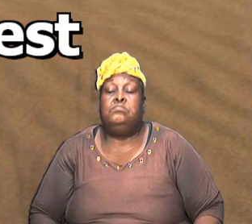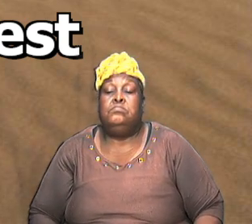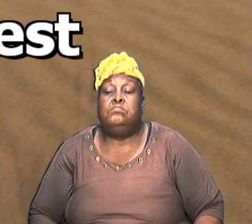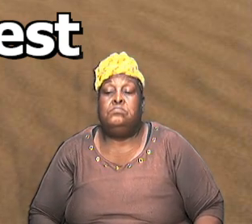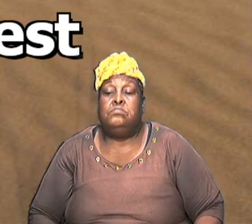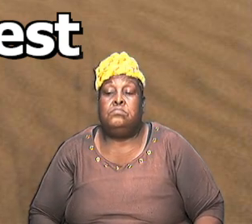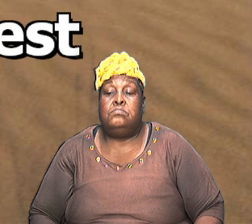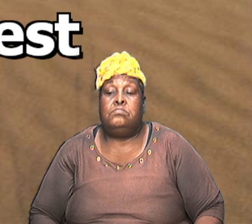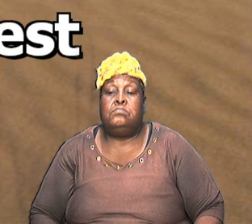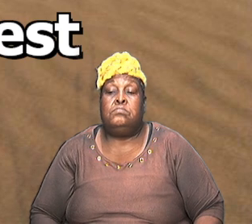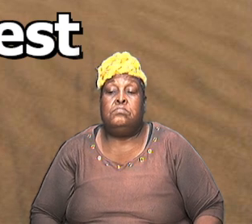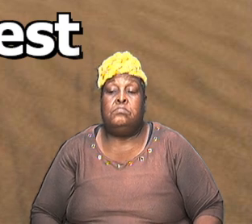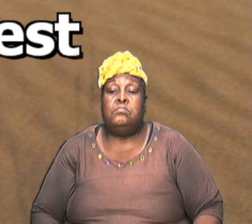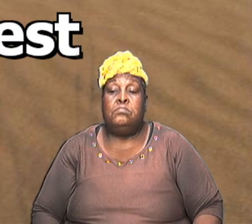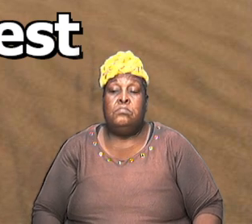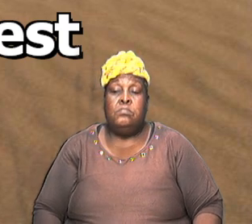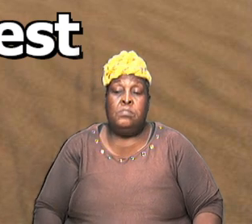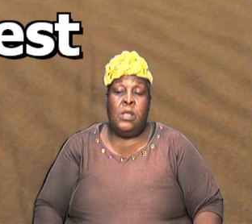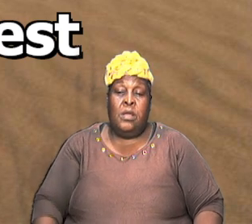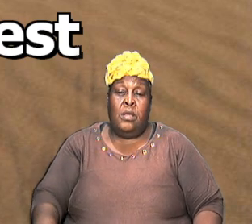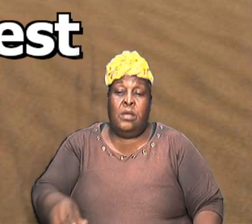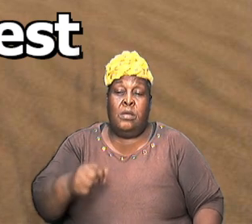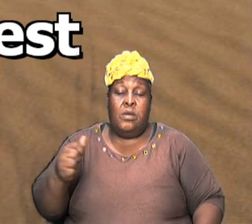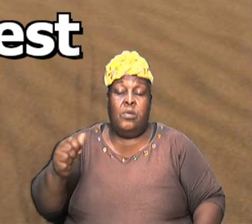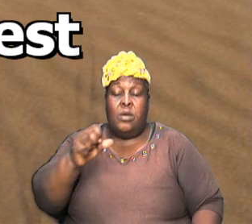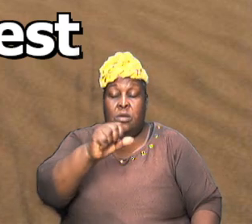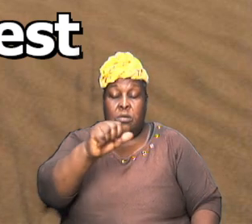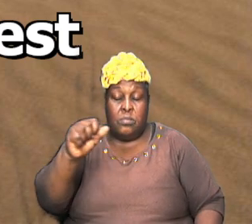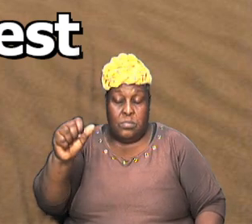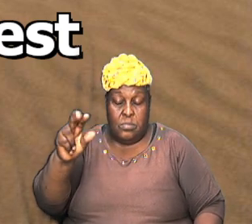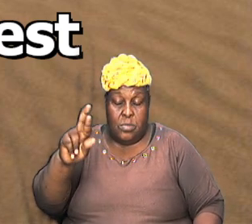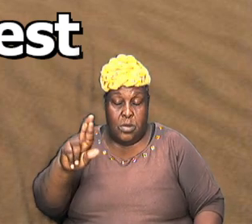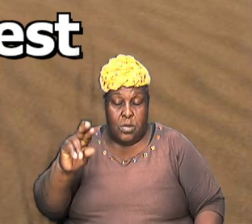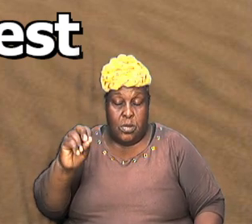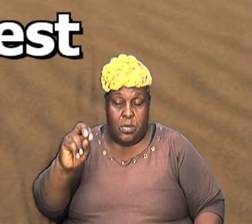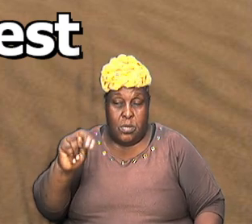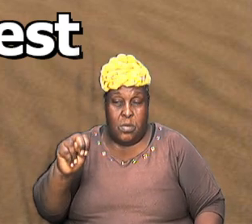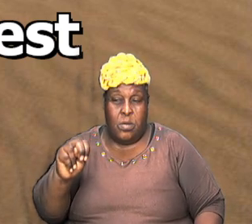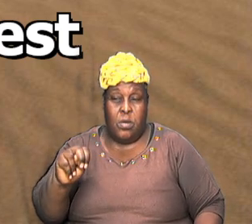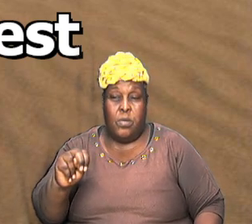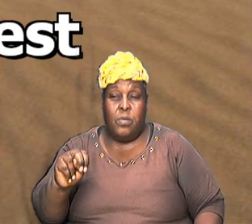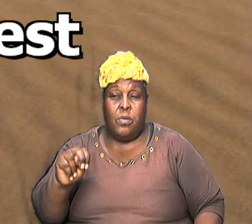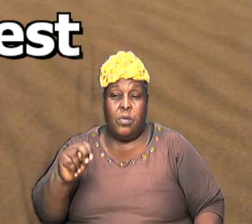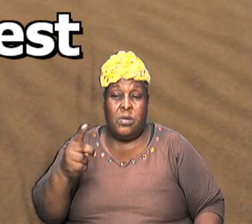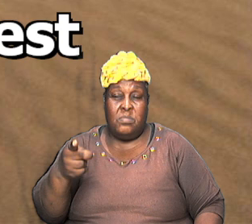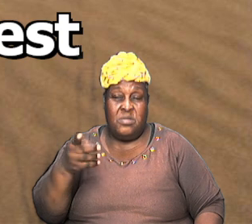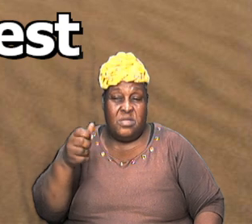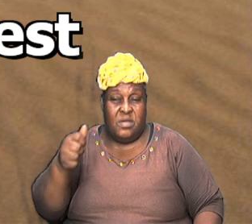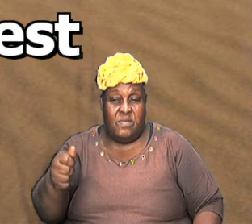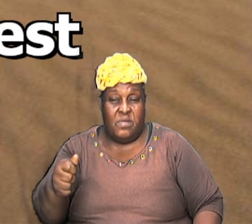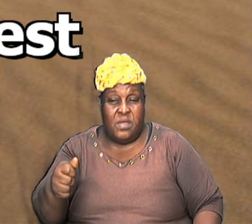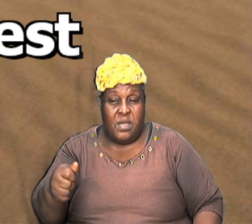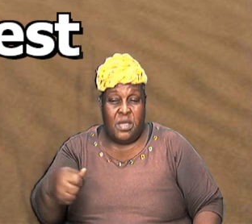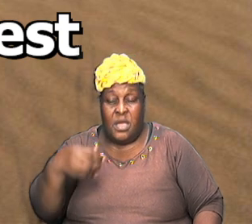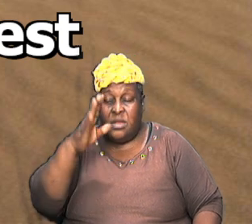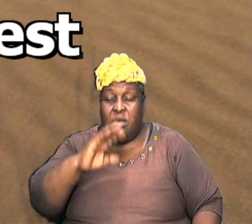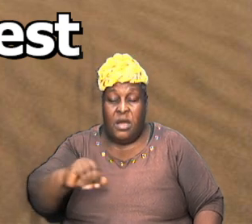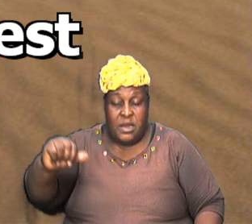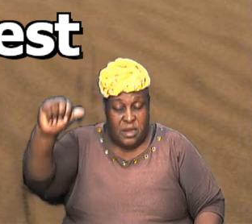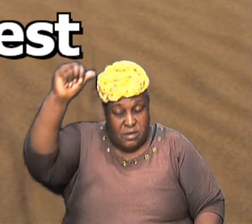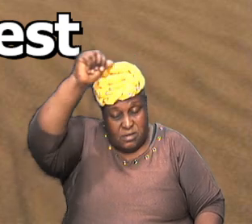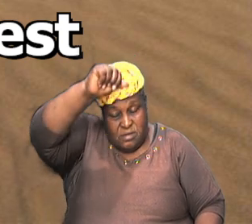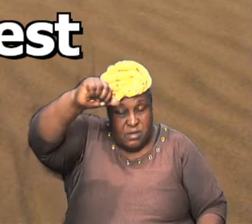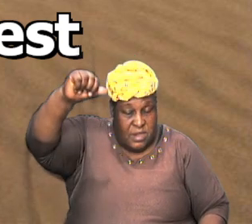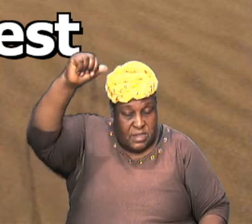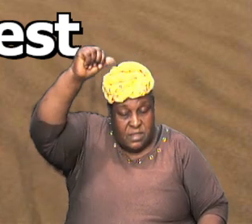the patriarch of that was Aaron himself god anointed him and the anointing oil ran down from his head over to his